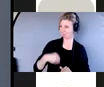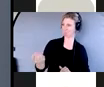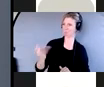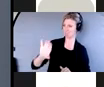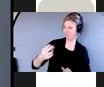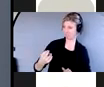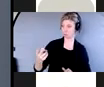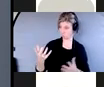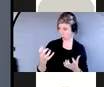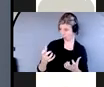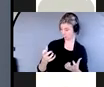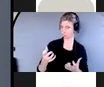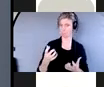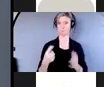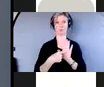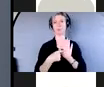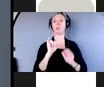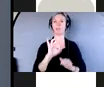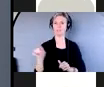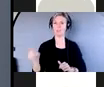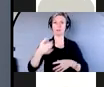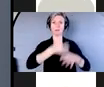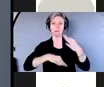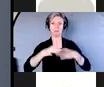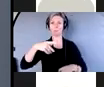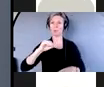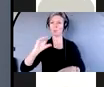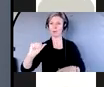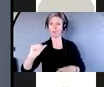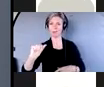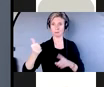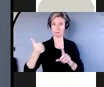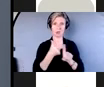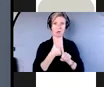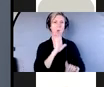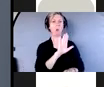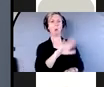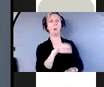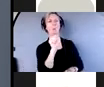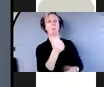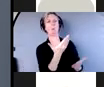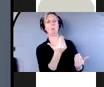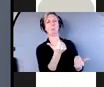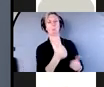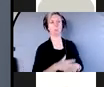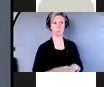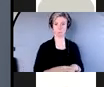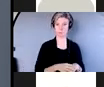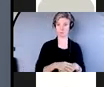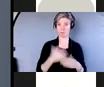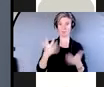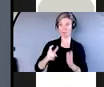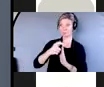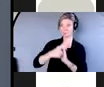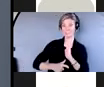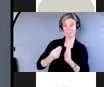taking extra money out without your consent? Do you see the receipts coming back? And if they're going out to assist you, are